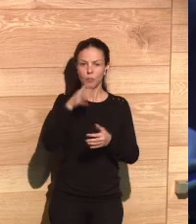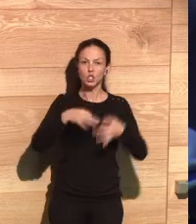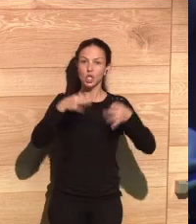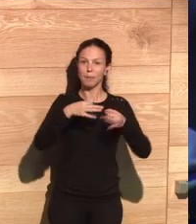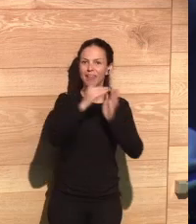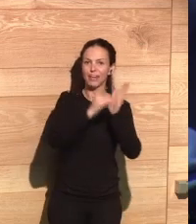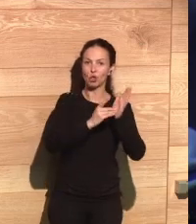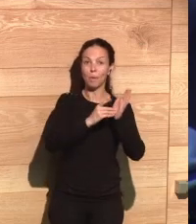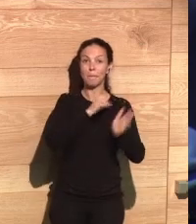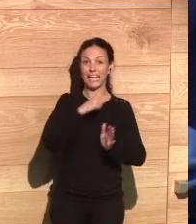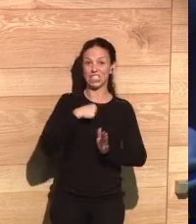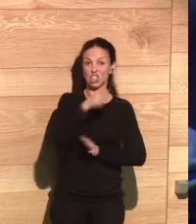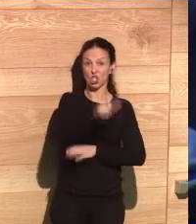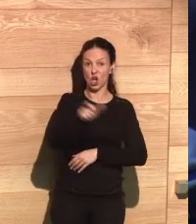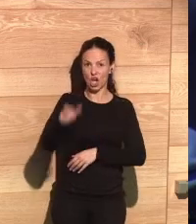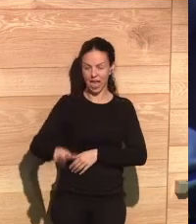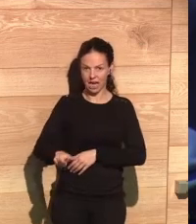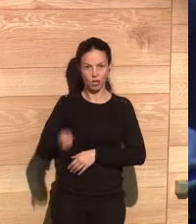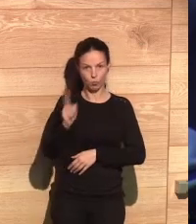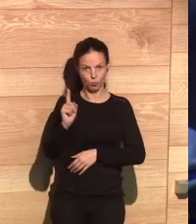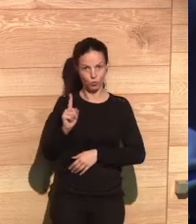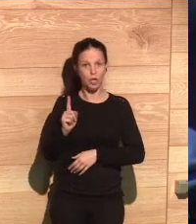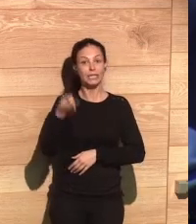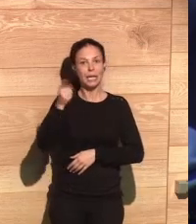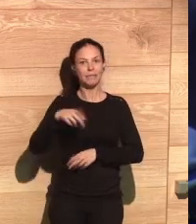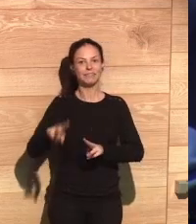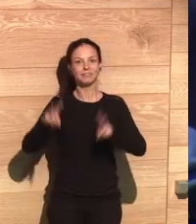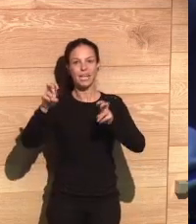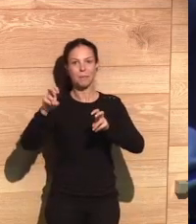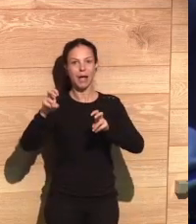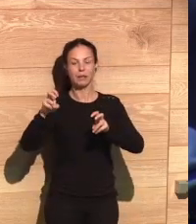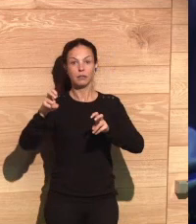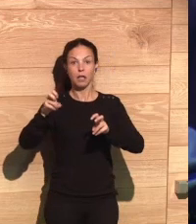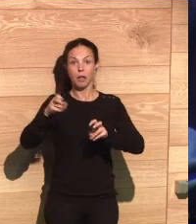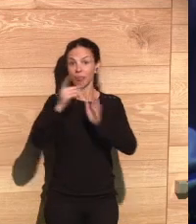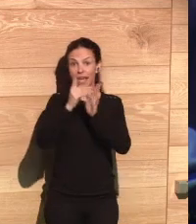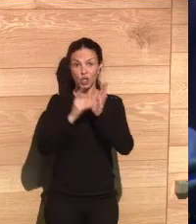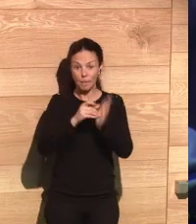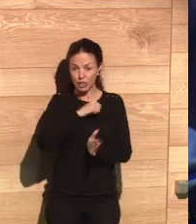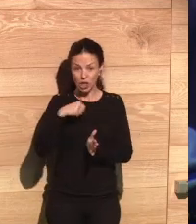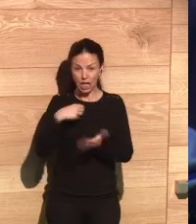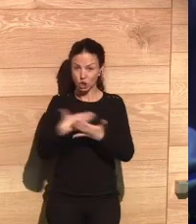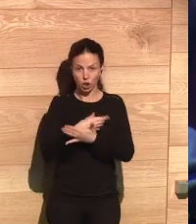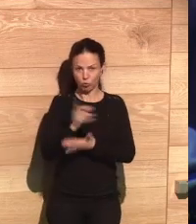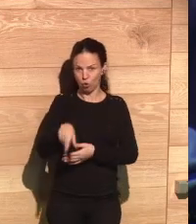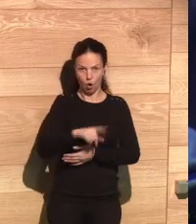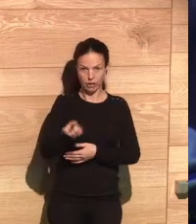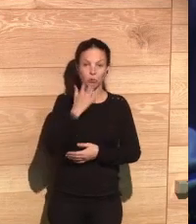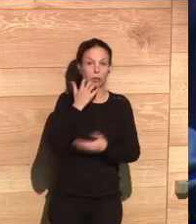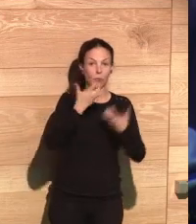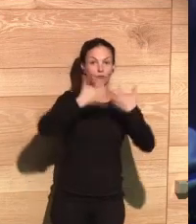that we create and provide. Also, not all data are personalized.